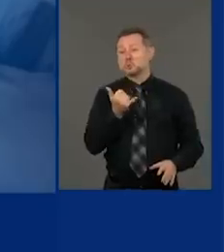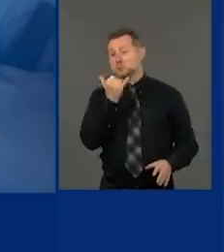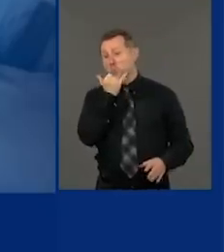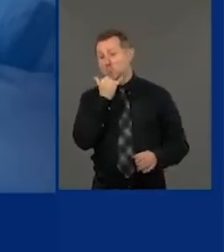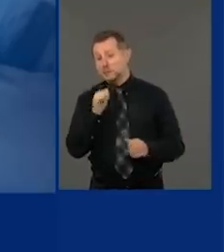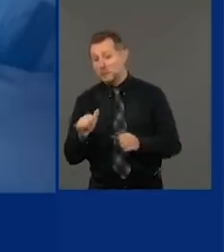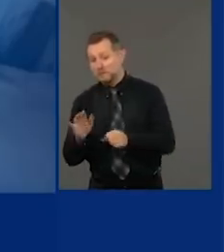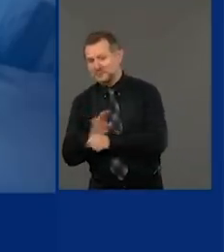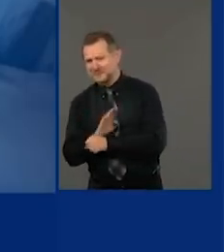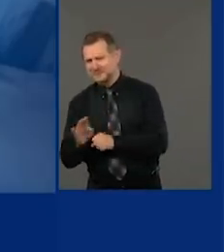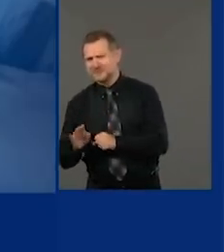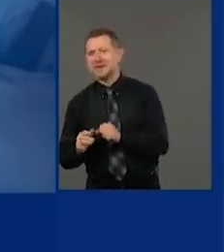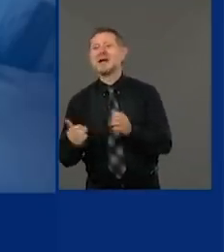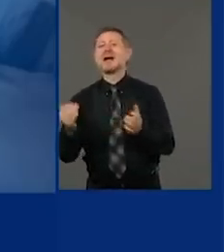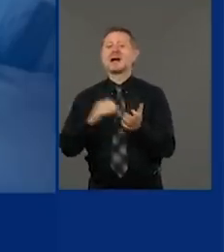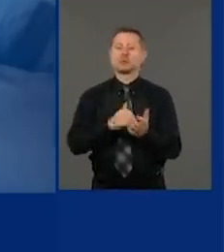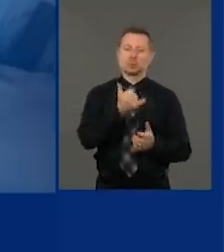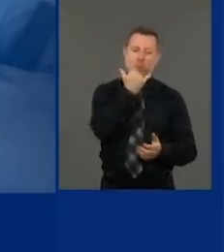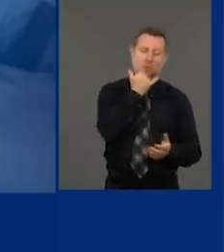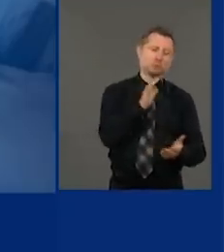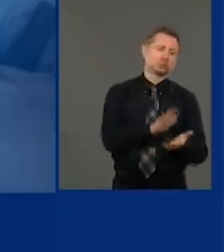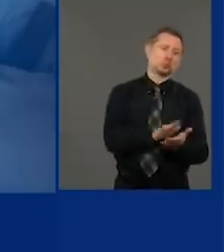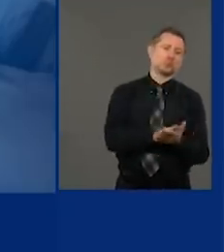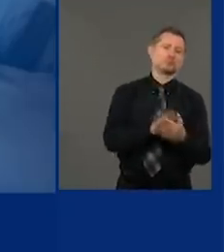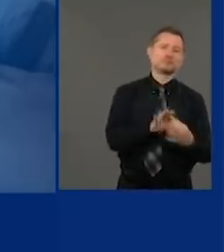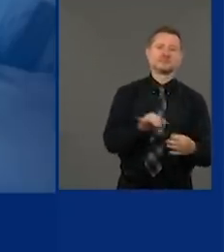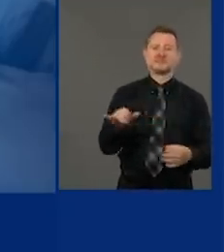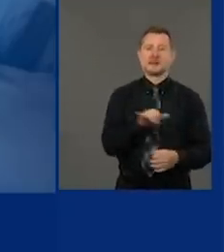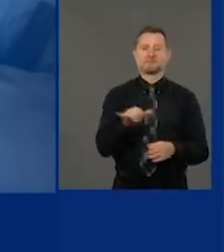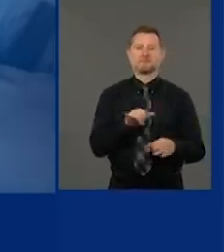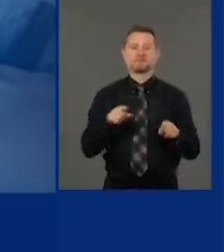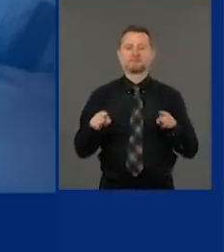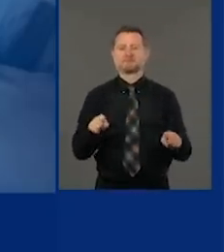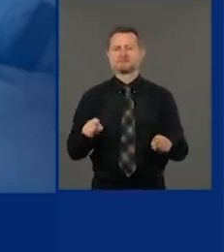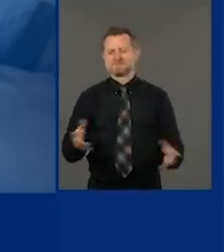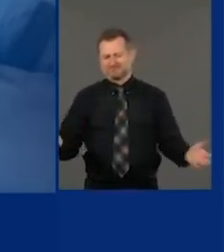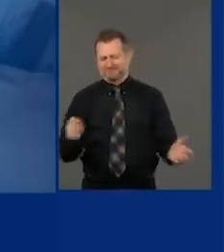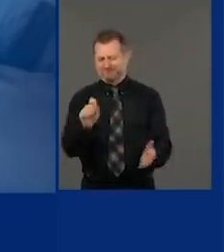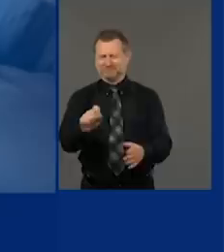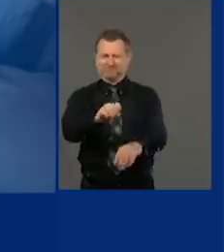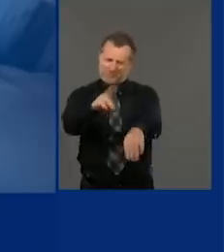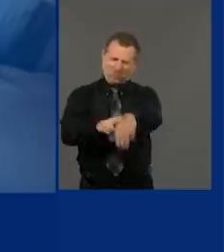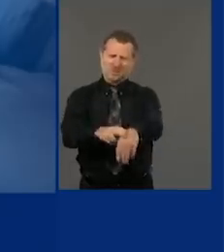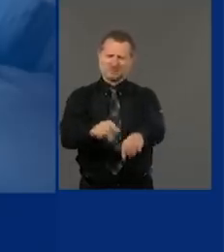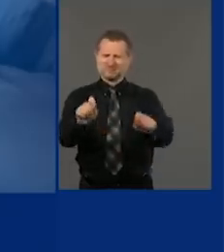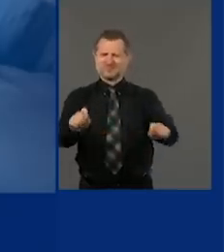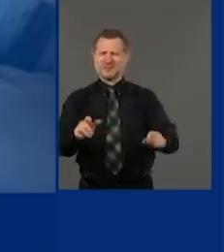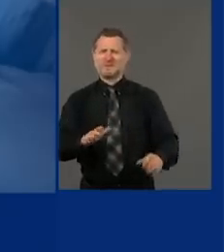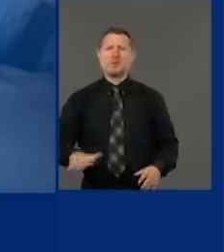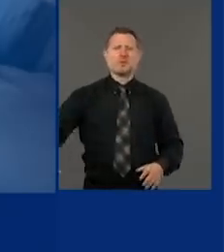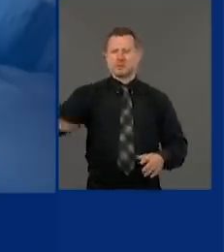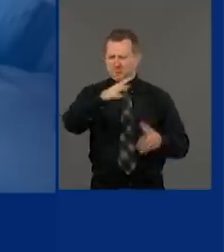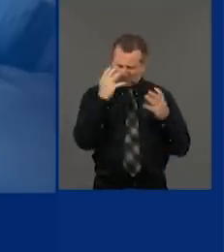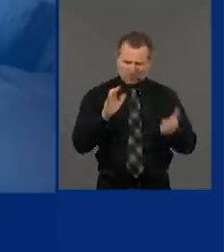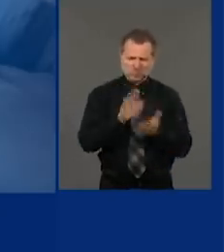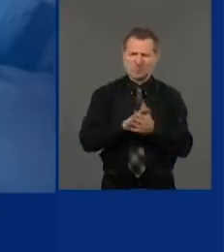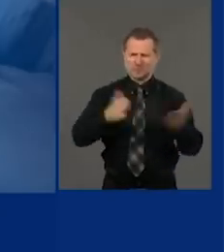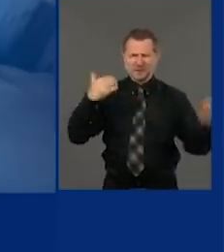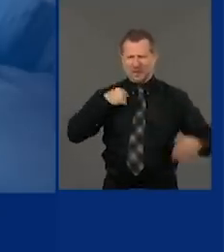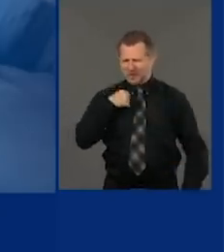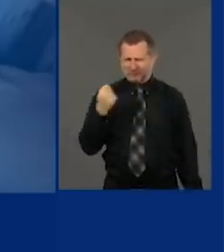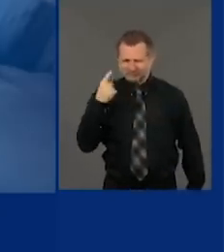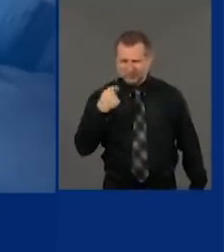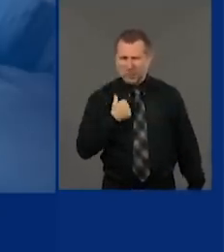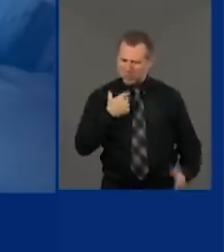reopening. He's wrong on the schools reopening. Everybody wants to reopen the schools. I want to reopen the